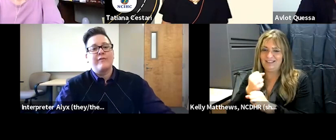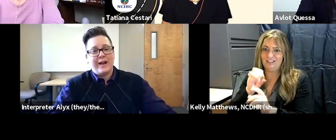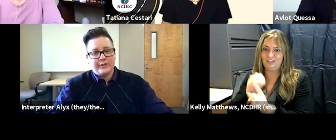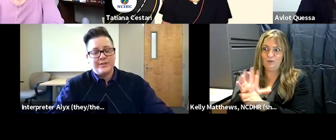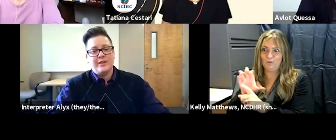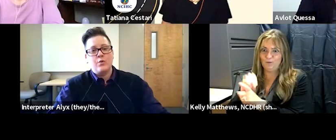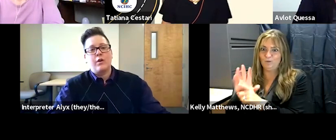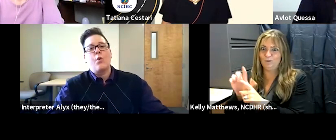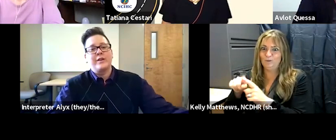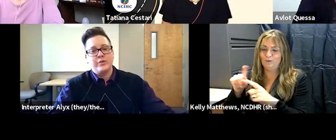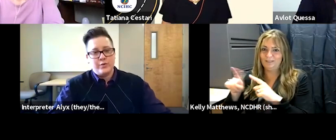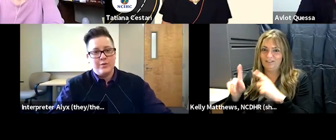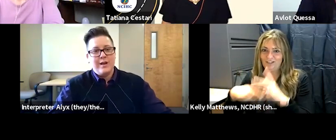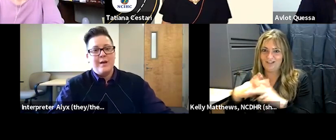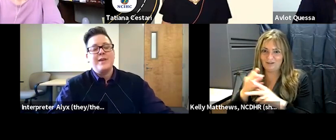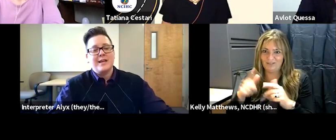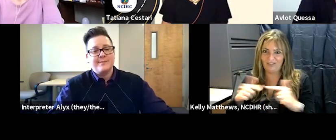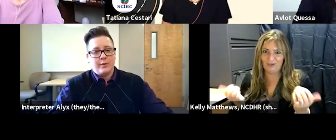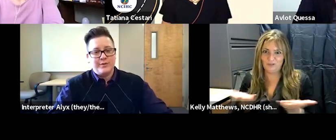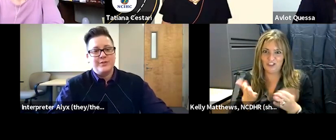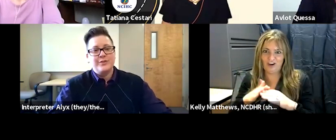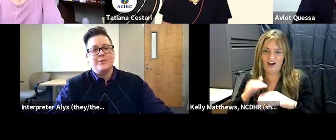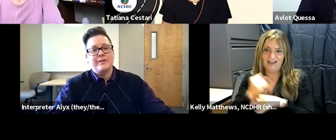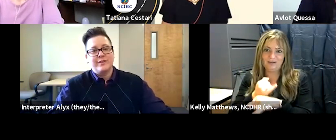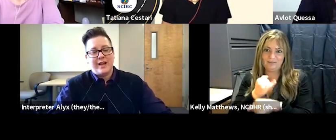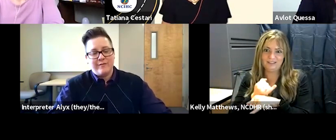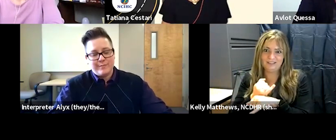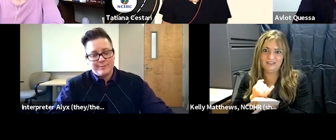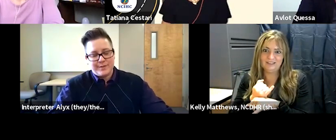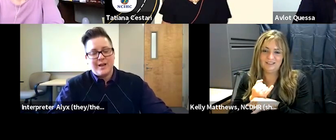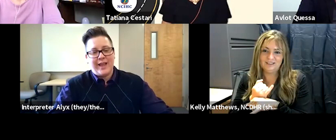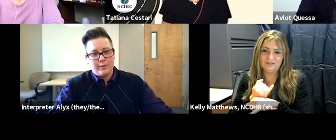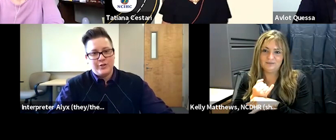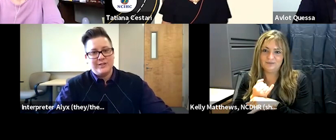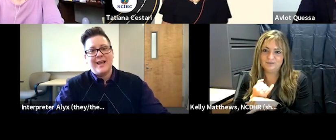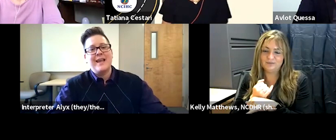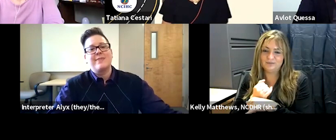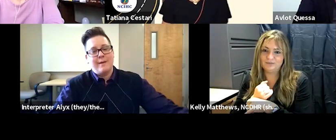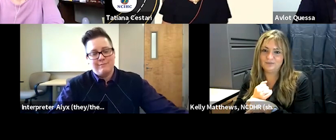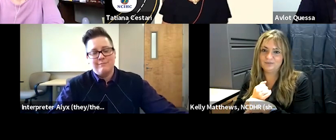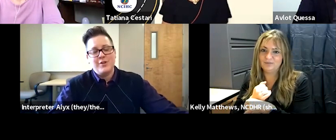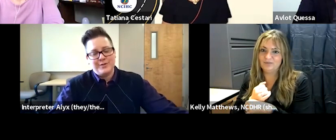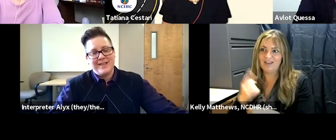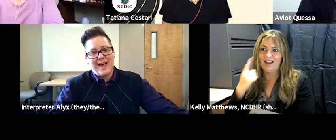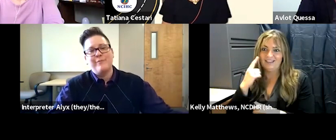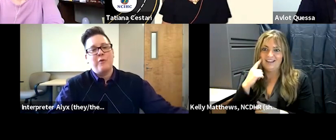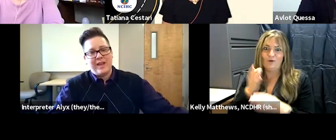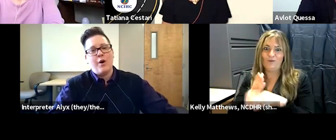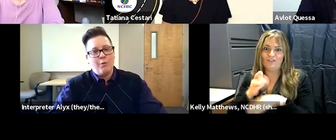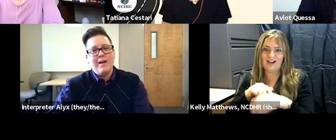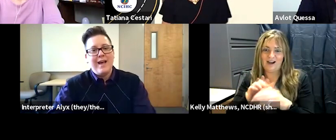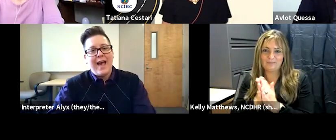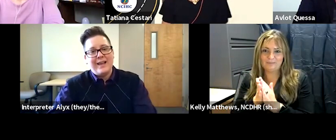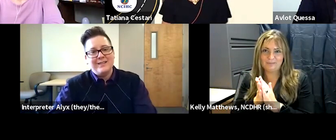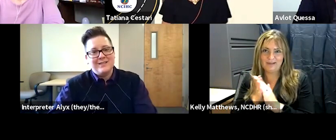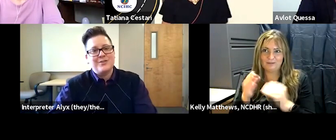who are providers and who are going to be exposed to different types of languages and get them used to that before